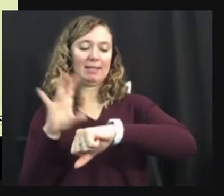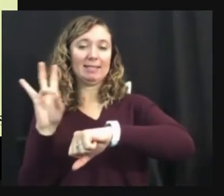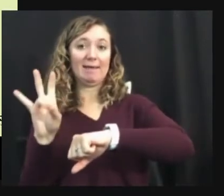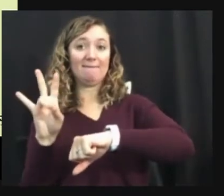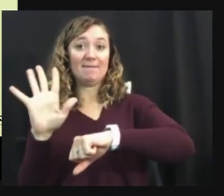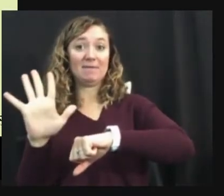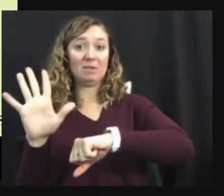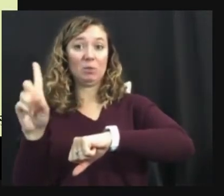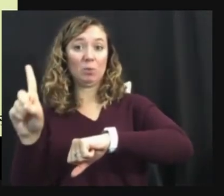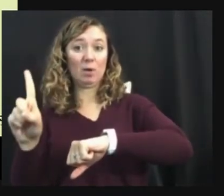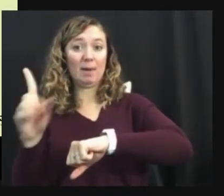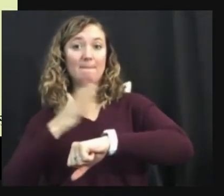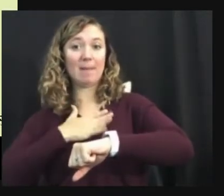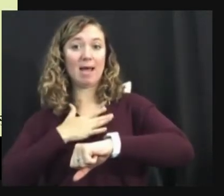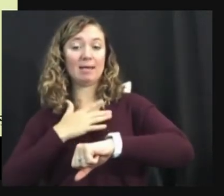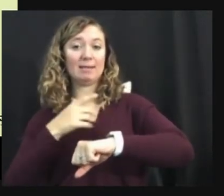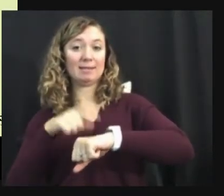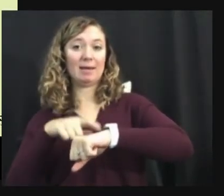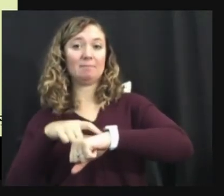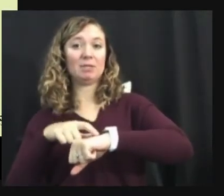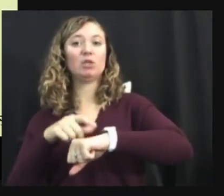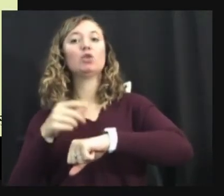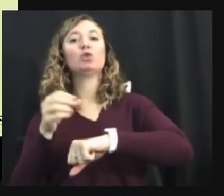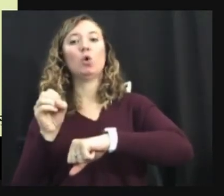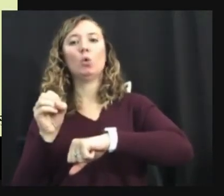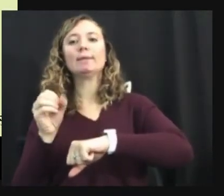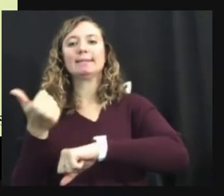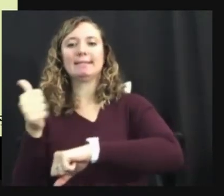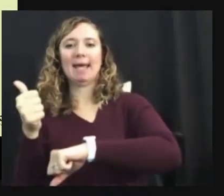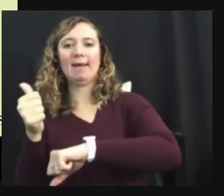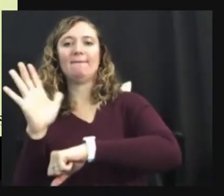we'll come back. Just move your body a little bit.